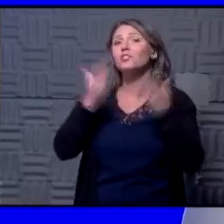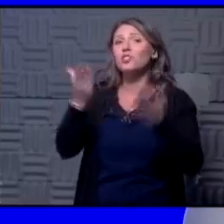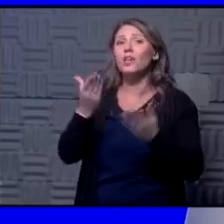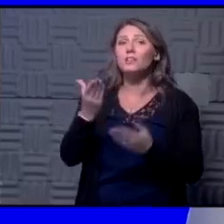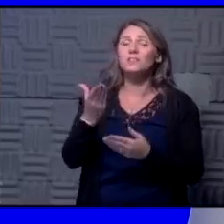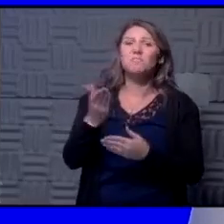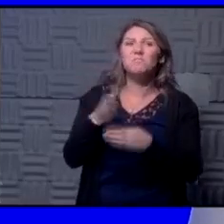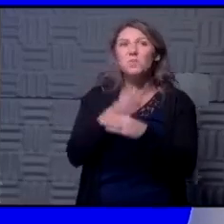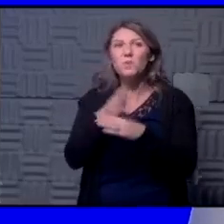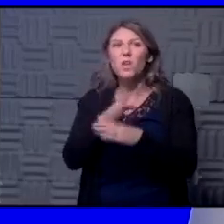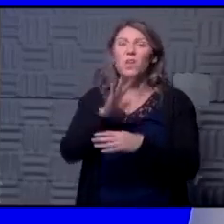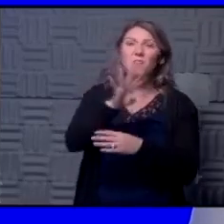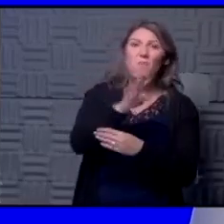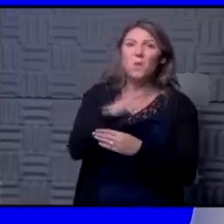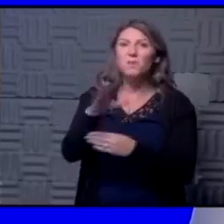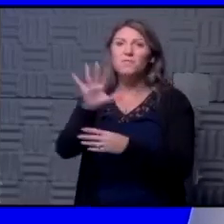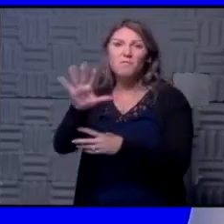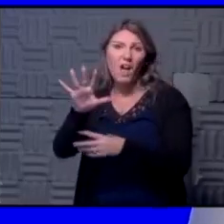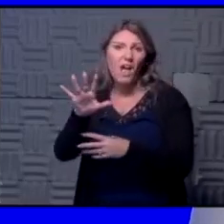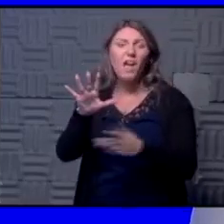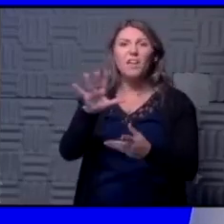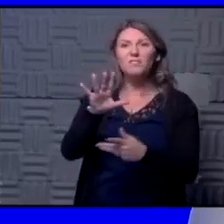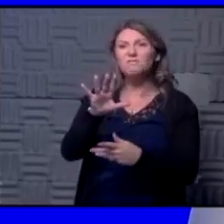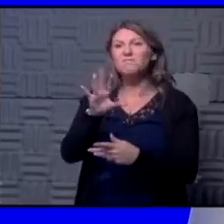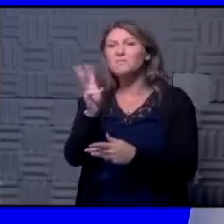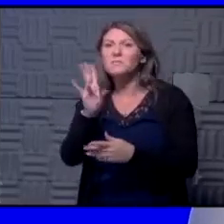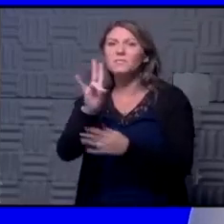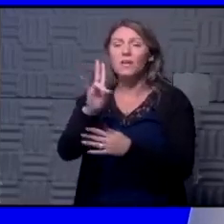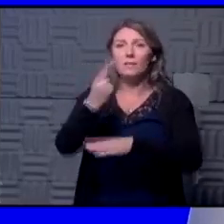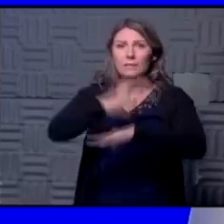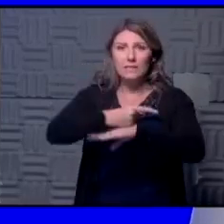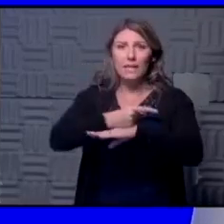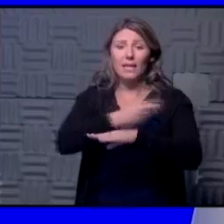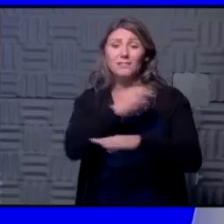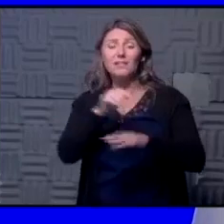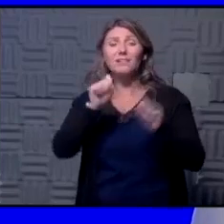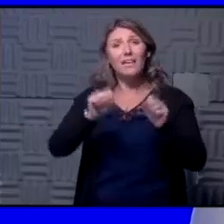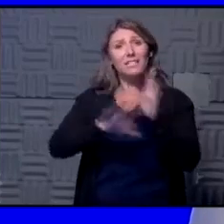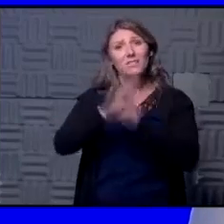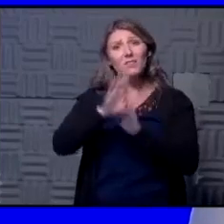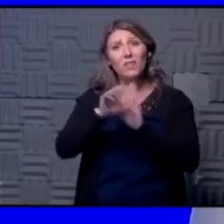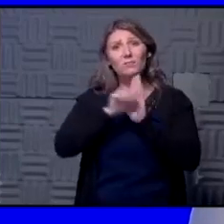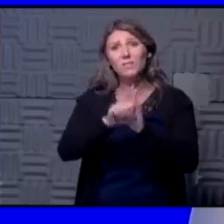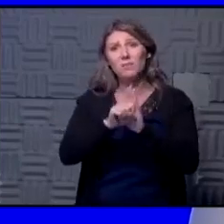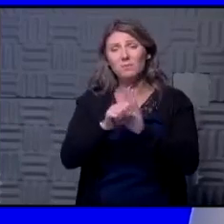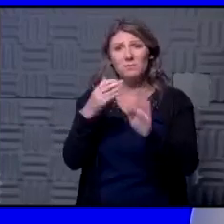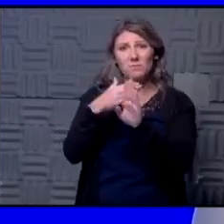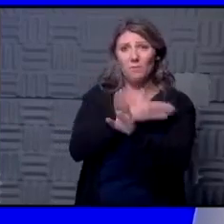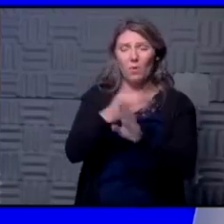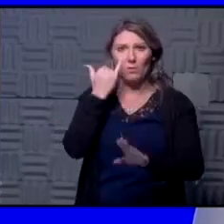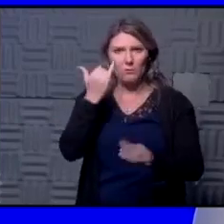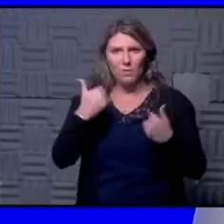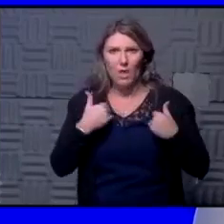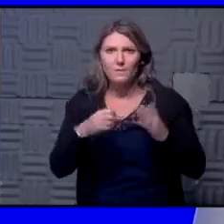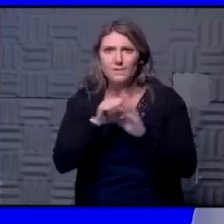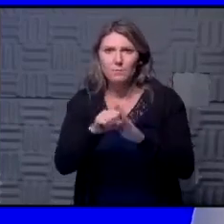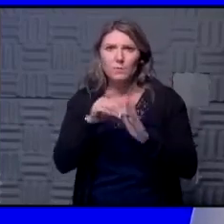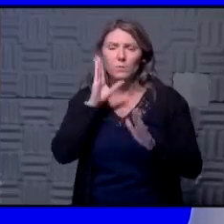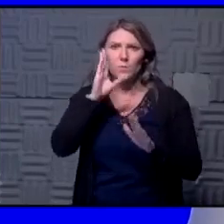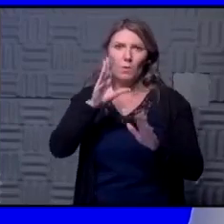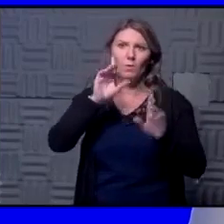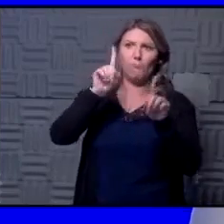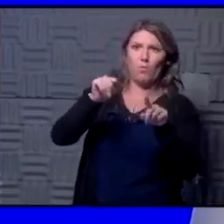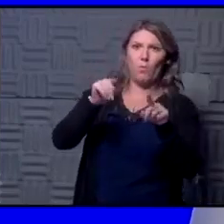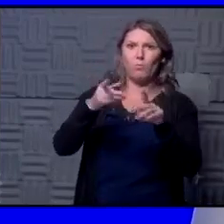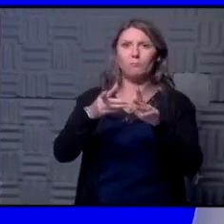that five to seven to eight day mark if you can certainly we know people can develop symptoms before that but then it's easy if you're having symptoms you're going to go get tested